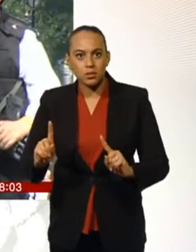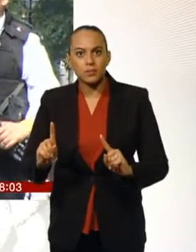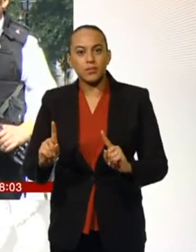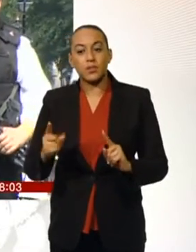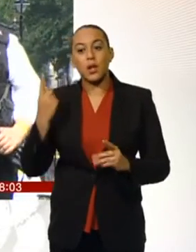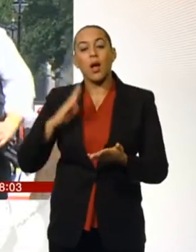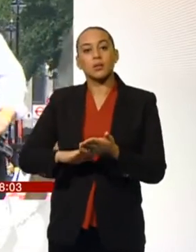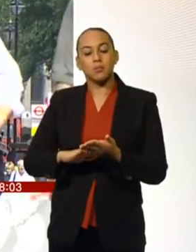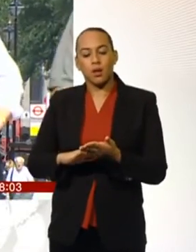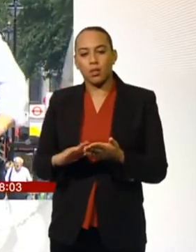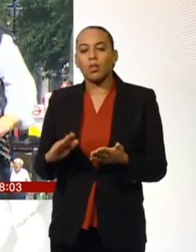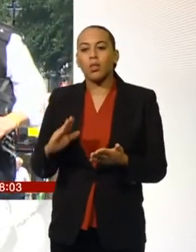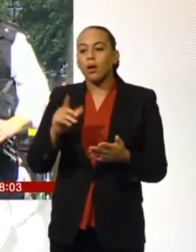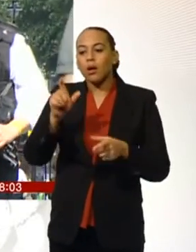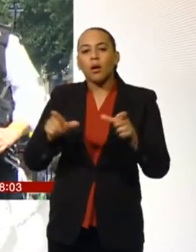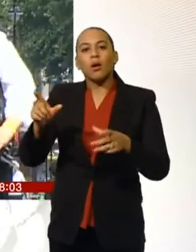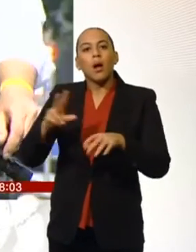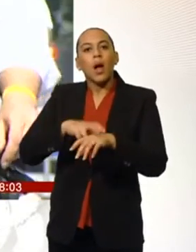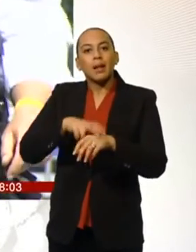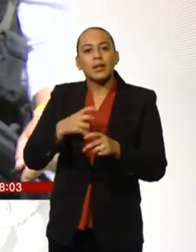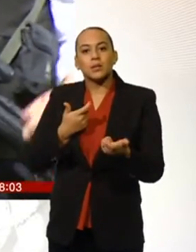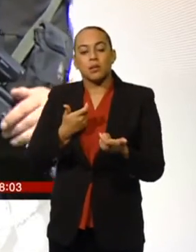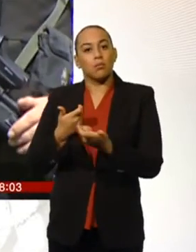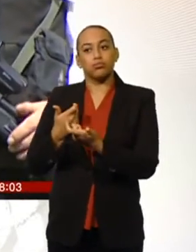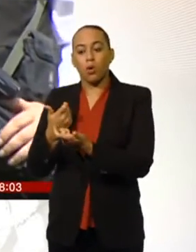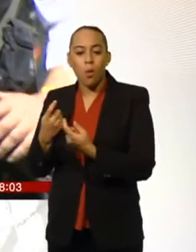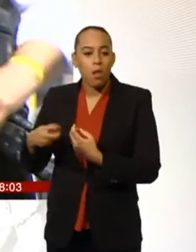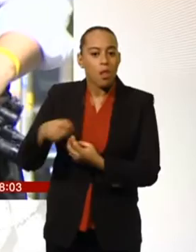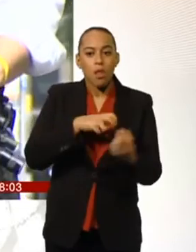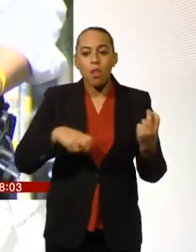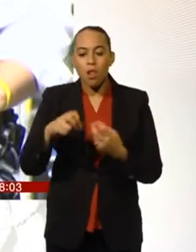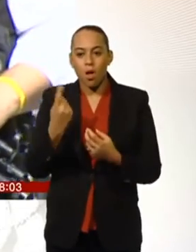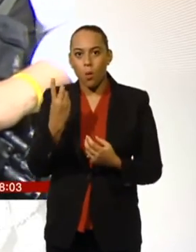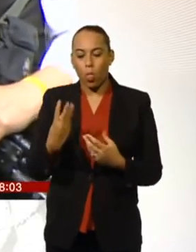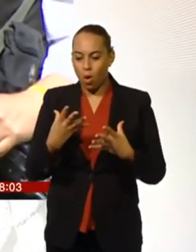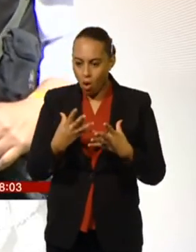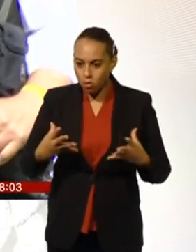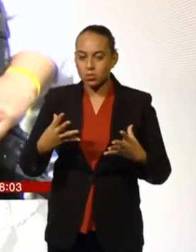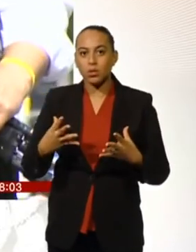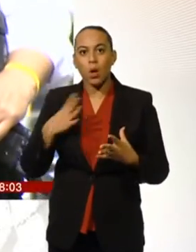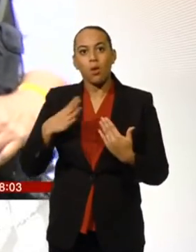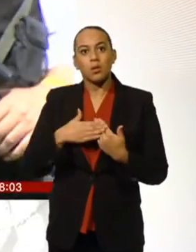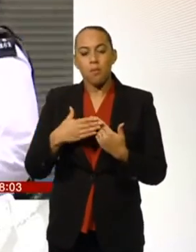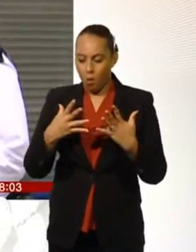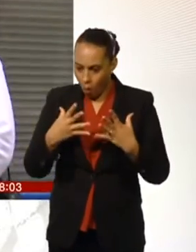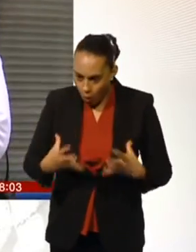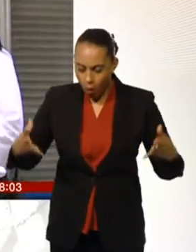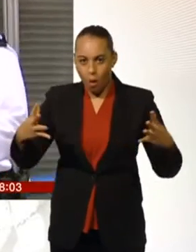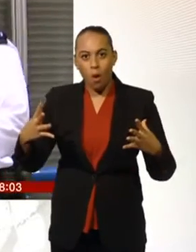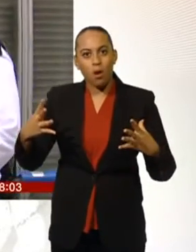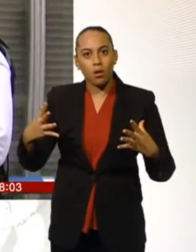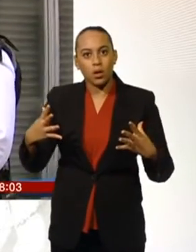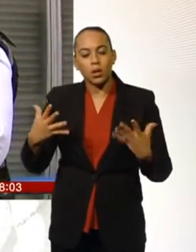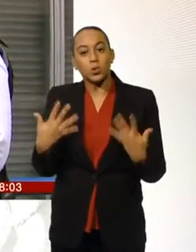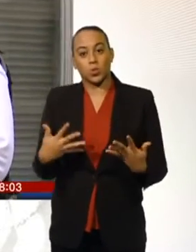Howe said the number of armed patrols by the Metropolitan Police had risen by a third, and he wanted to increase that further. Today,